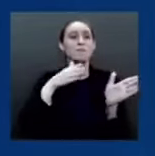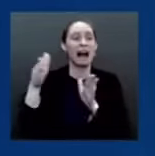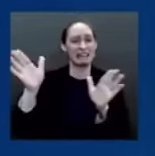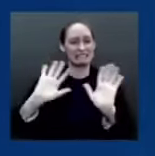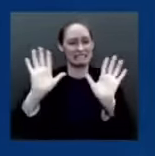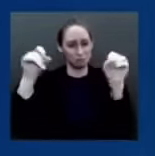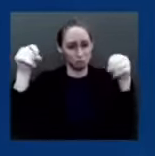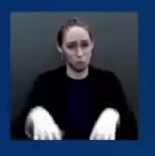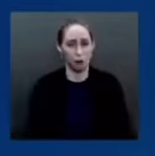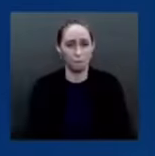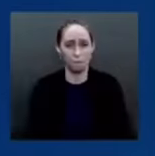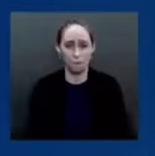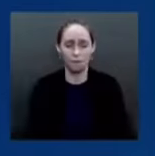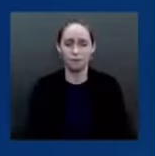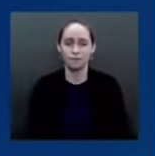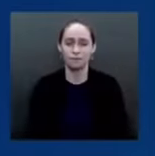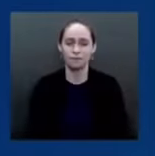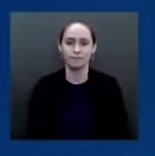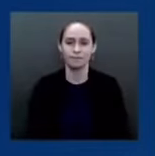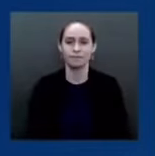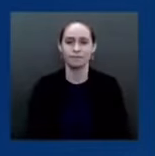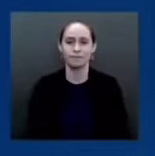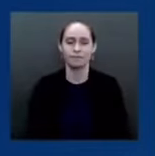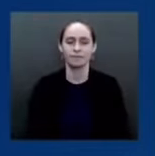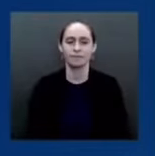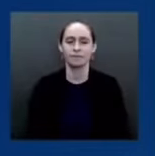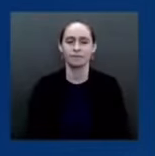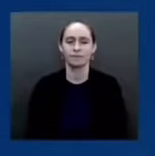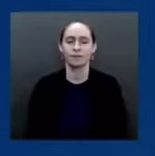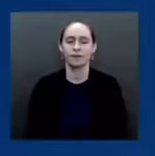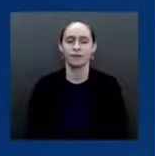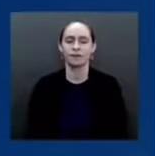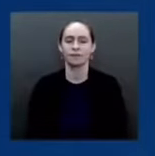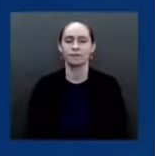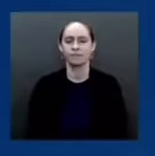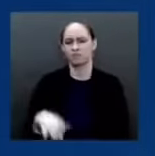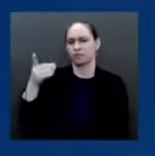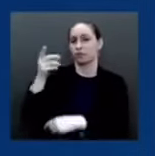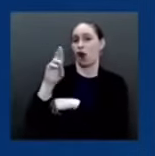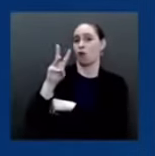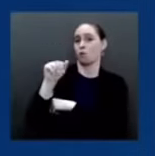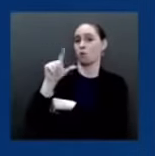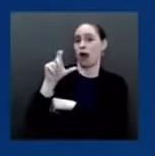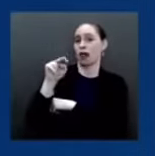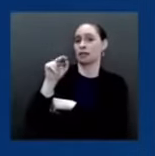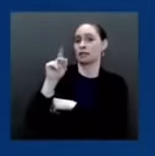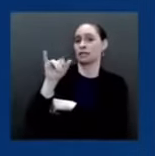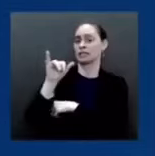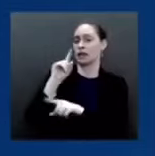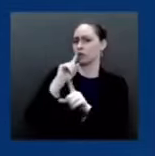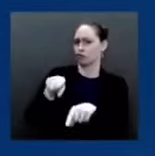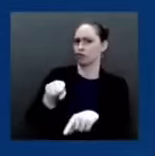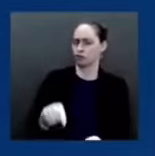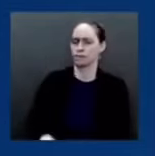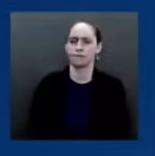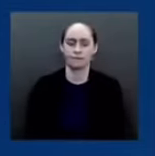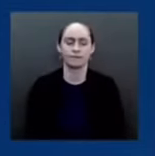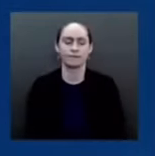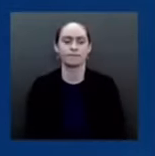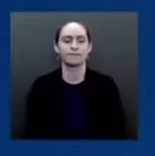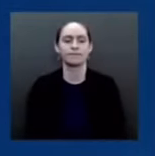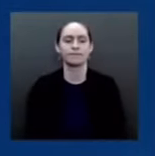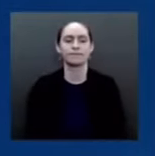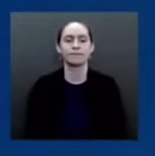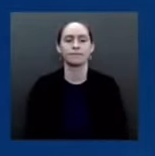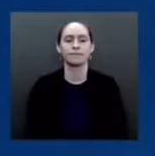of time. But with regard to the question of your antigen is we do not know how well those antigen tests perform at day five in